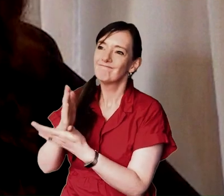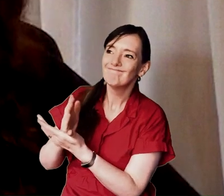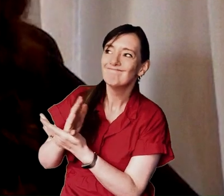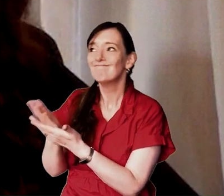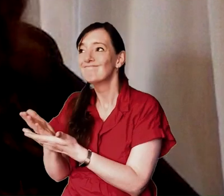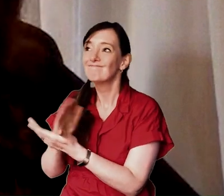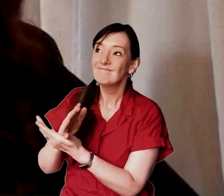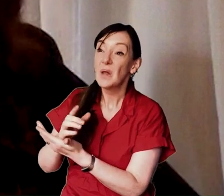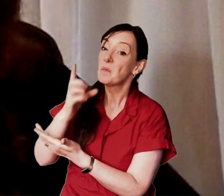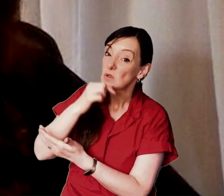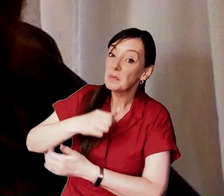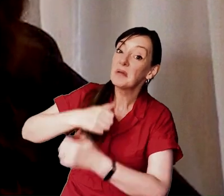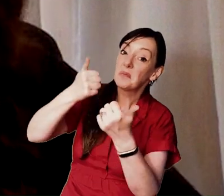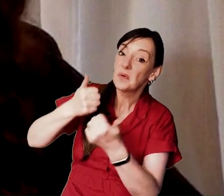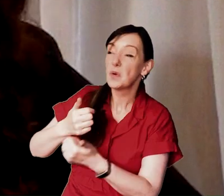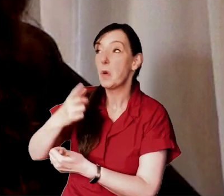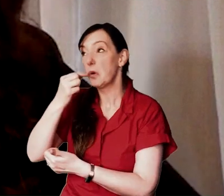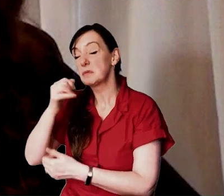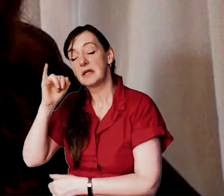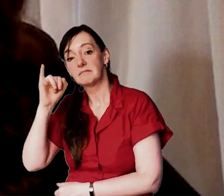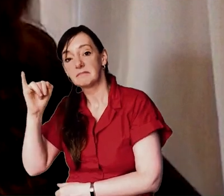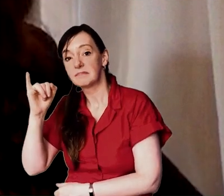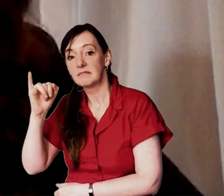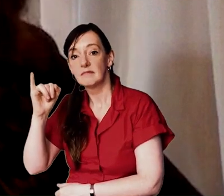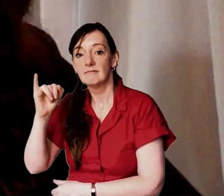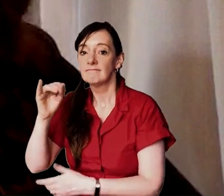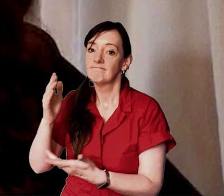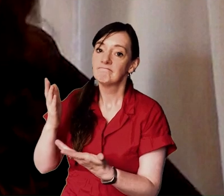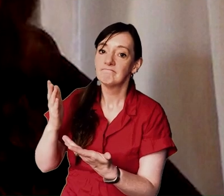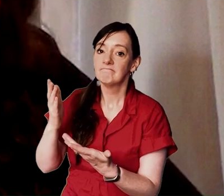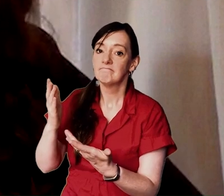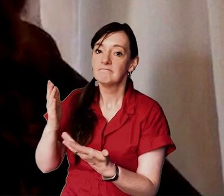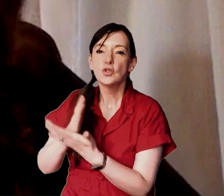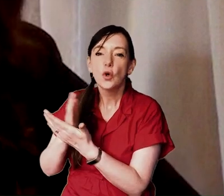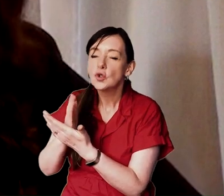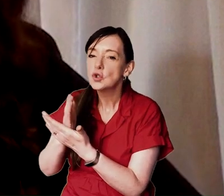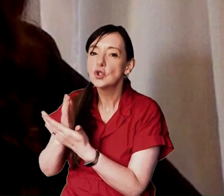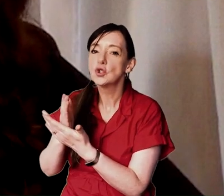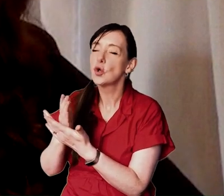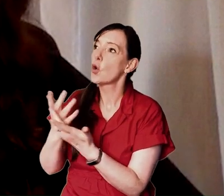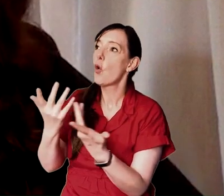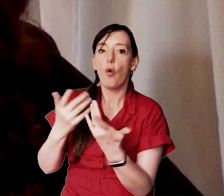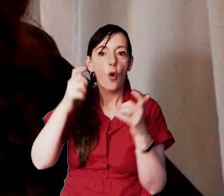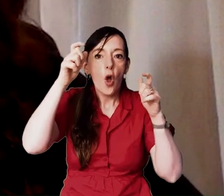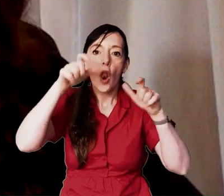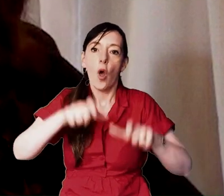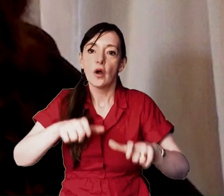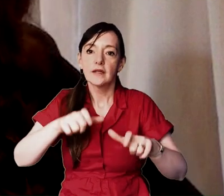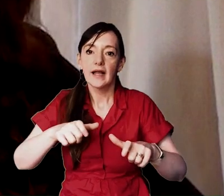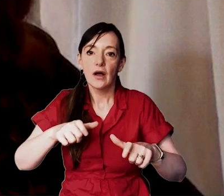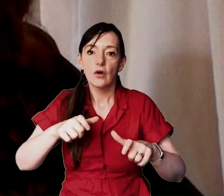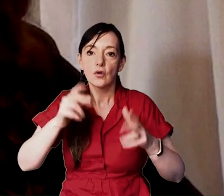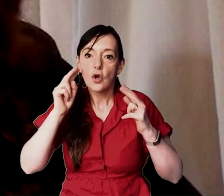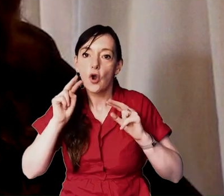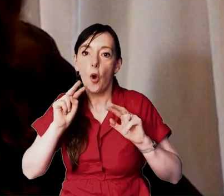it you know it's not like lagging it on a job interview you know just thinking go for it it may or may not work out it's not the lockdown